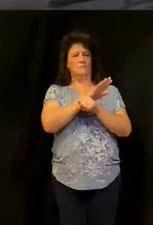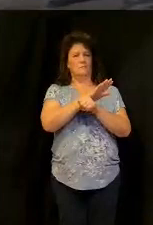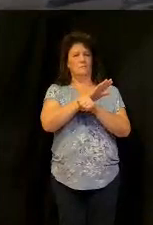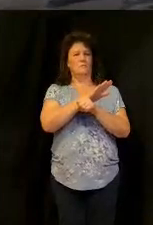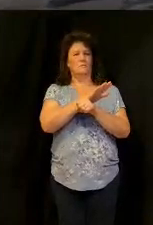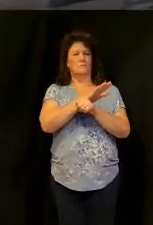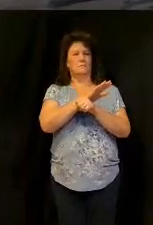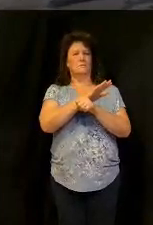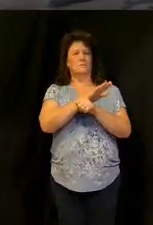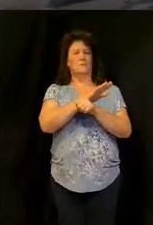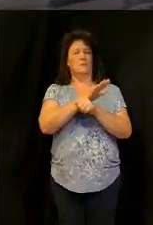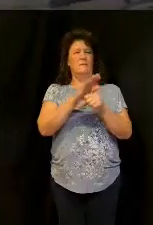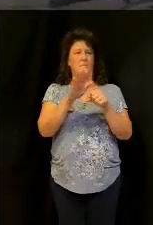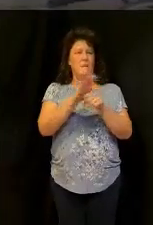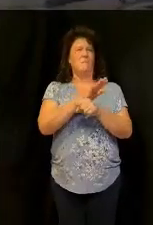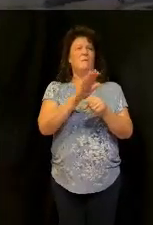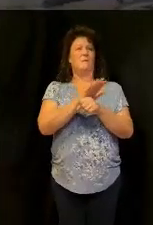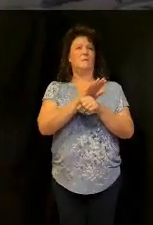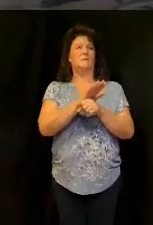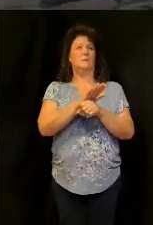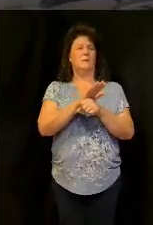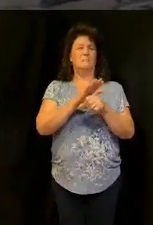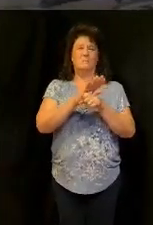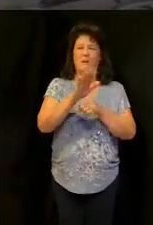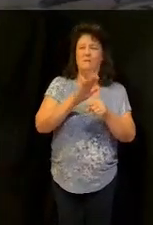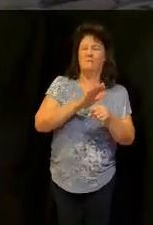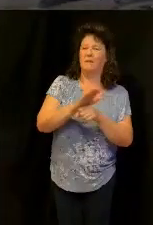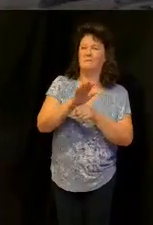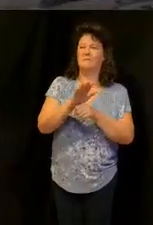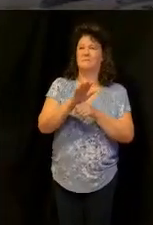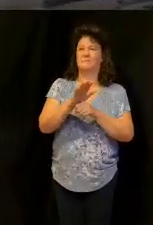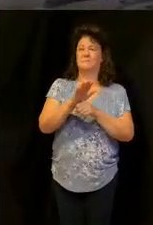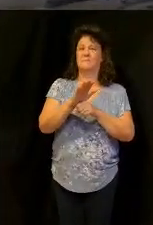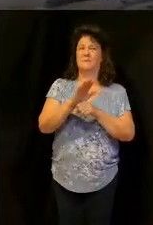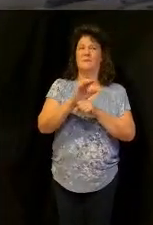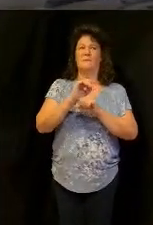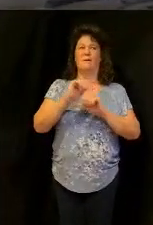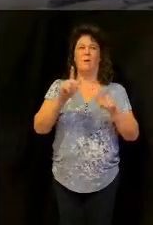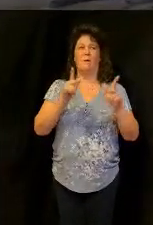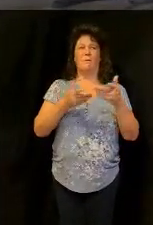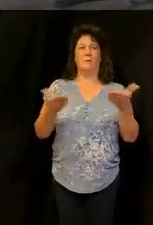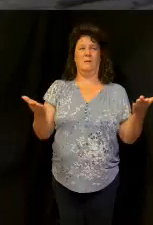having all sufficient in all things may have abundance for every what good work